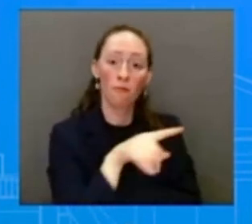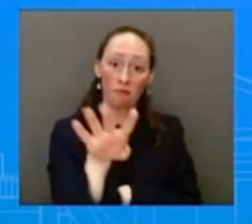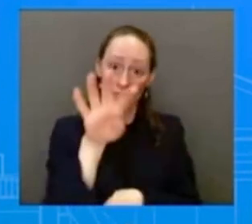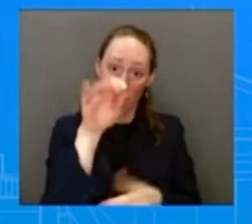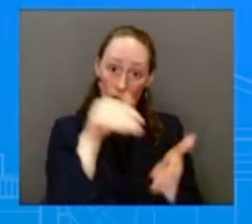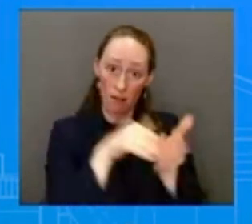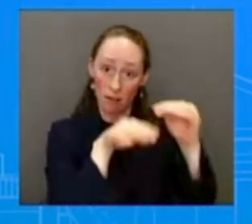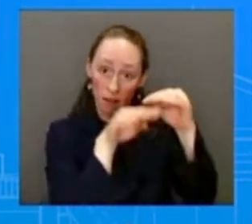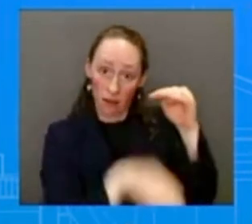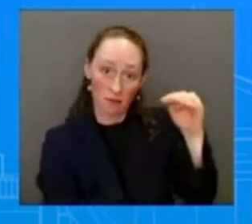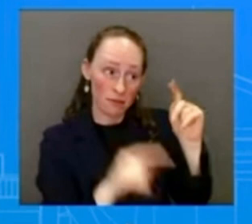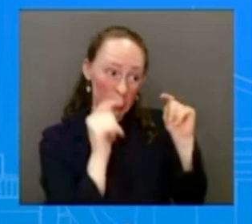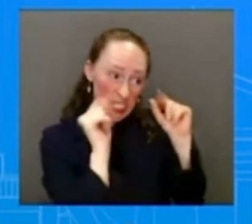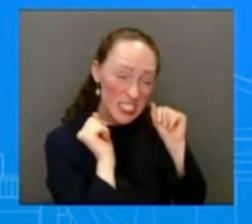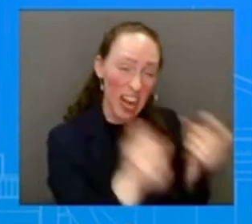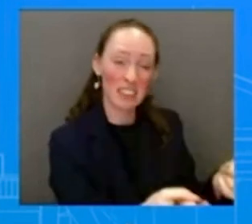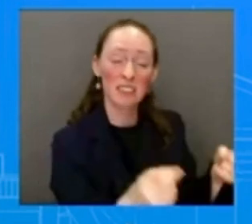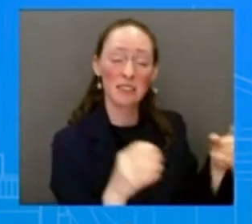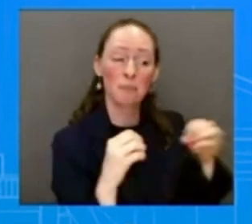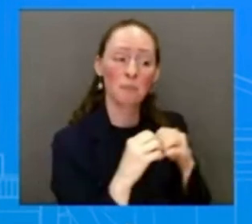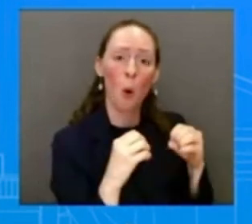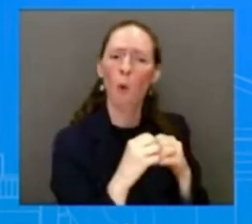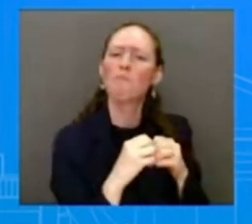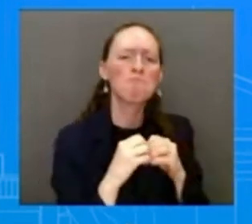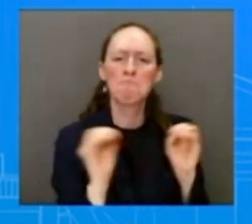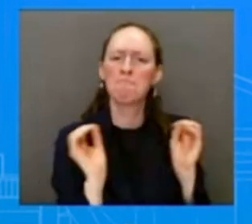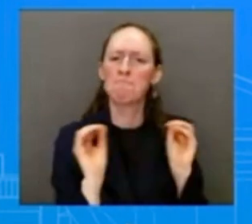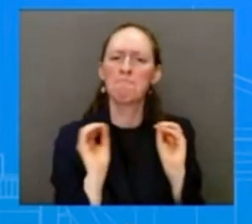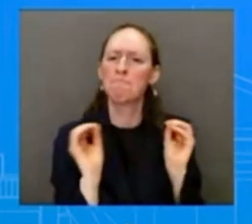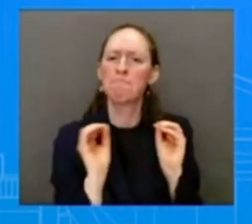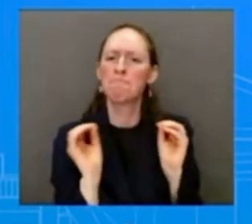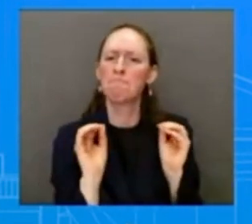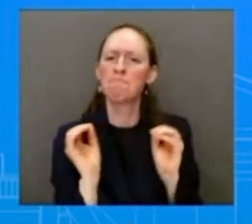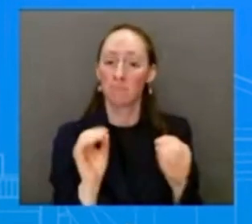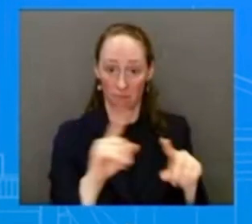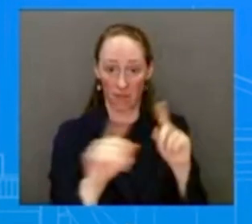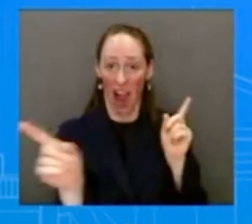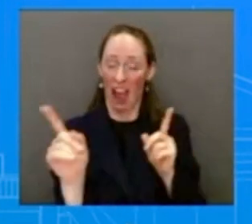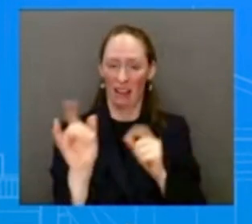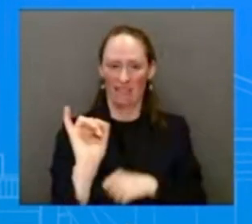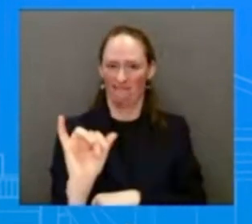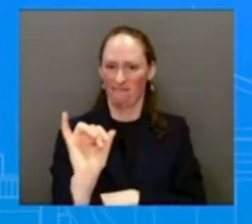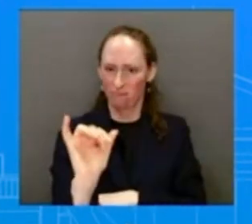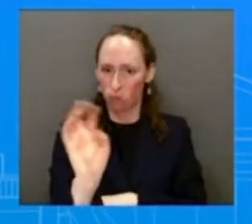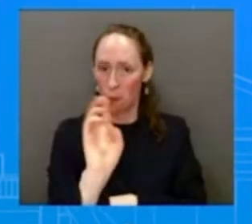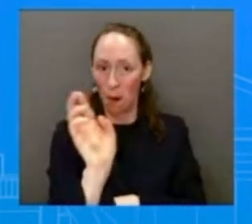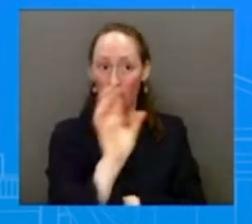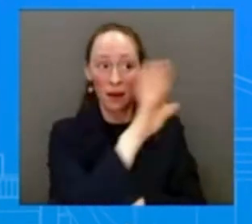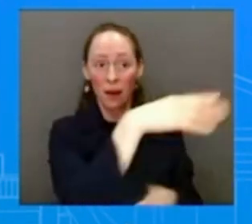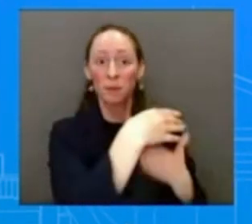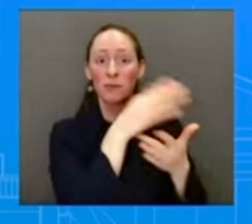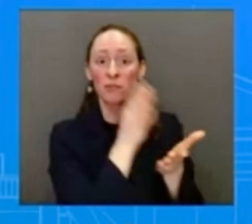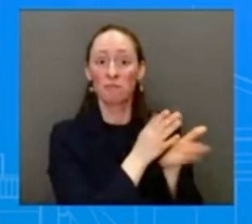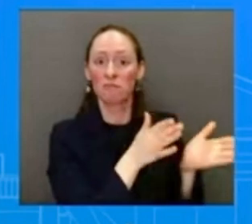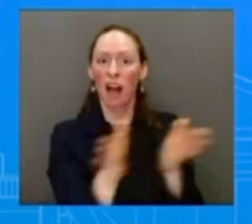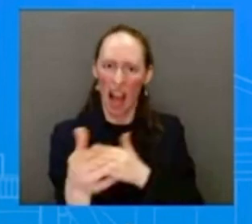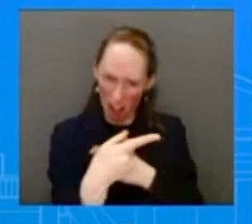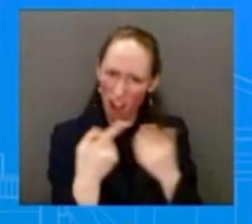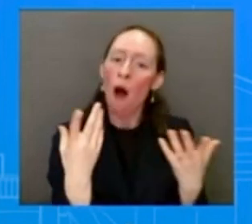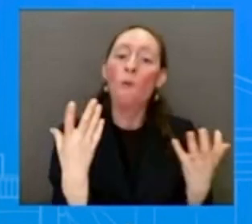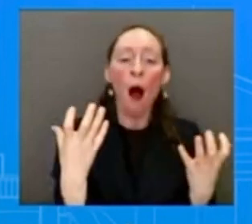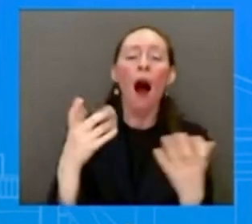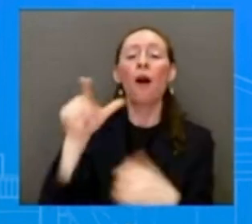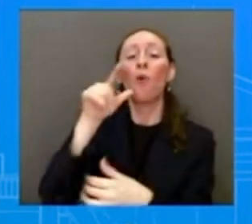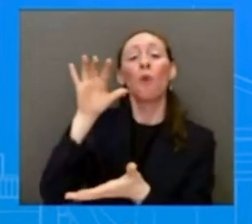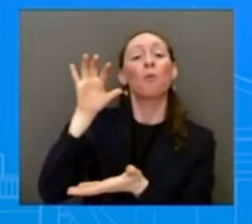over three trillion dollars to the debt with giveaways skewed to the wealthy and large corporations. And even with those huge tax cuts,